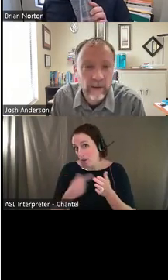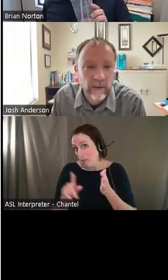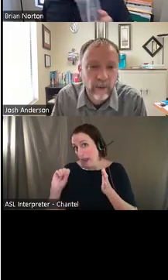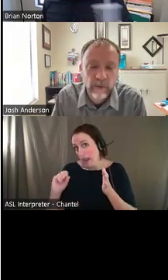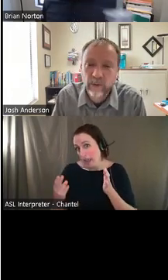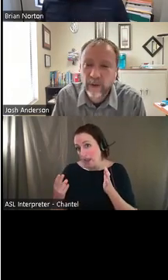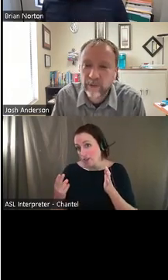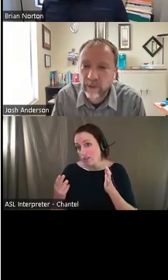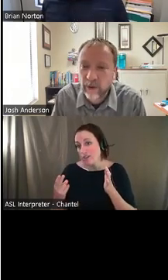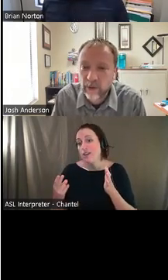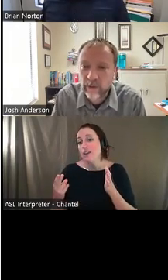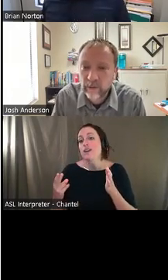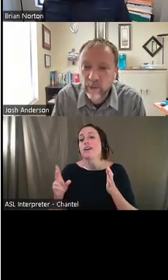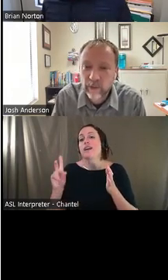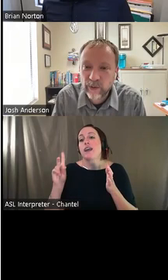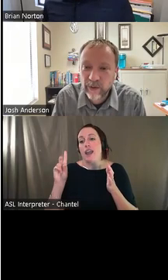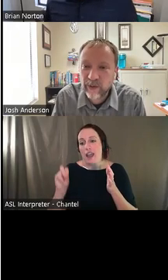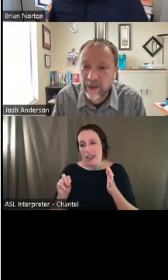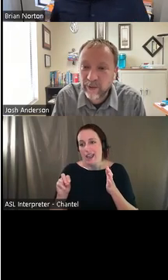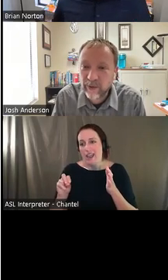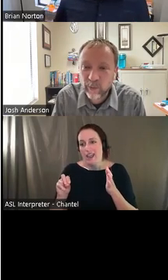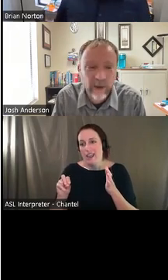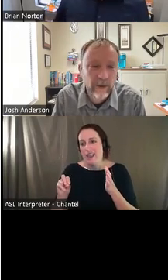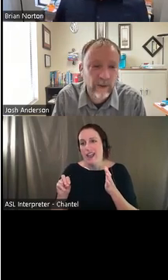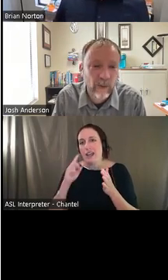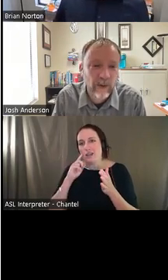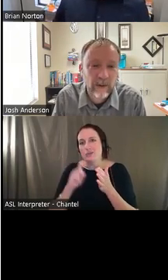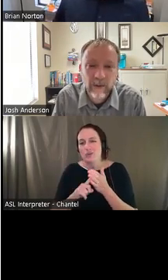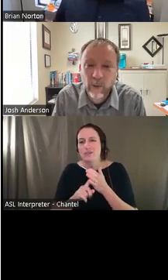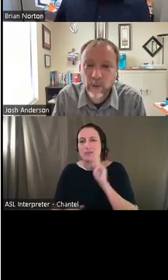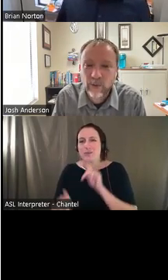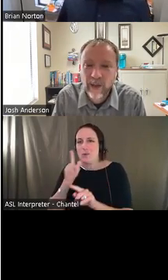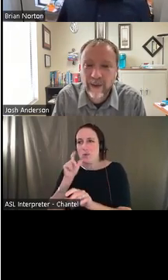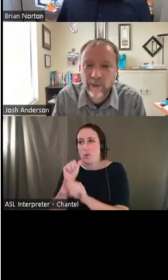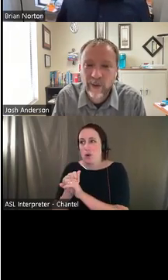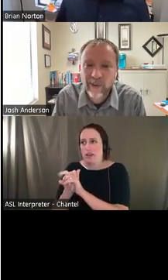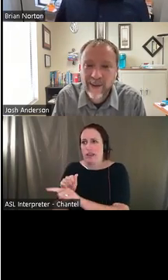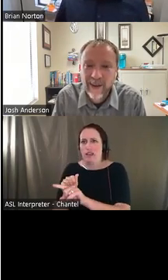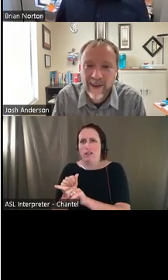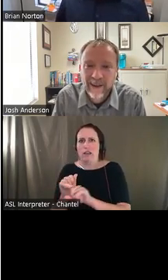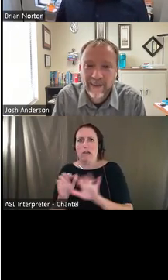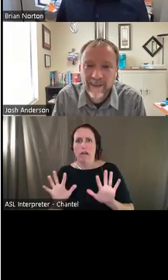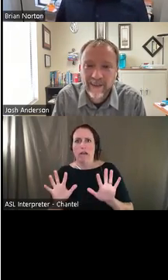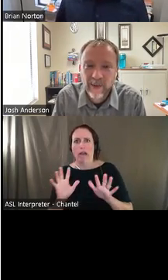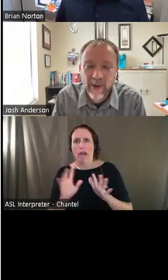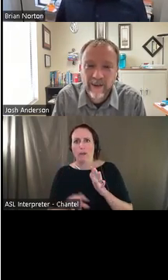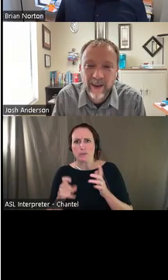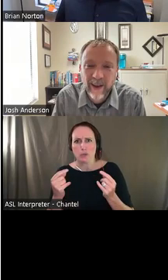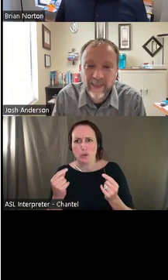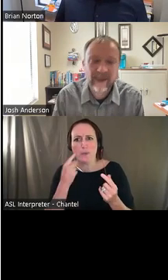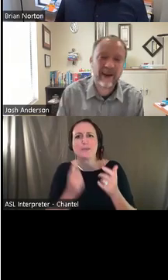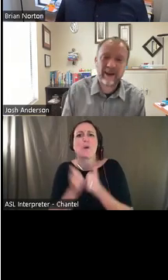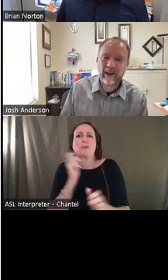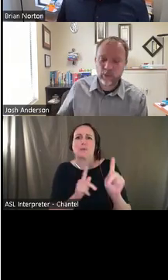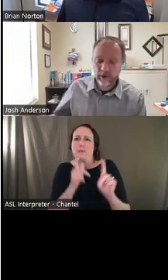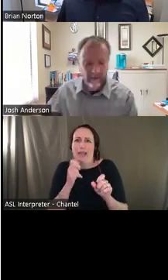horror in the person's face across the, the register these days, it seems like, cause no one, no one uses cash. So, uh, so I, I,